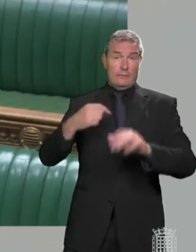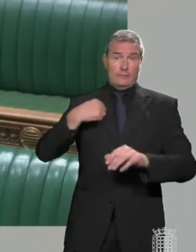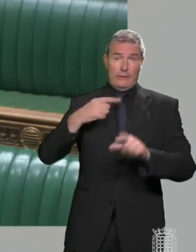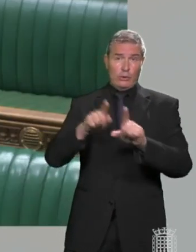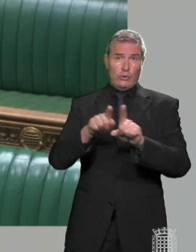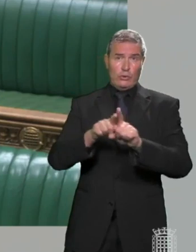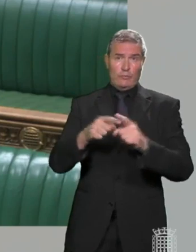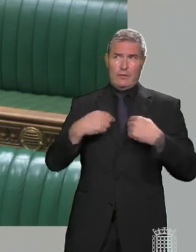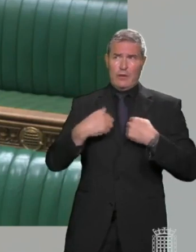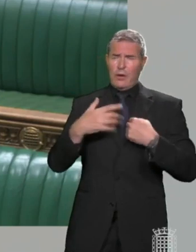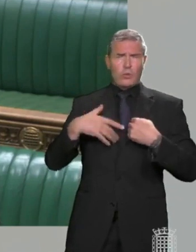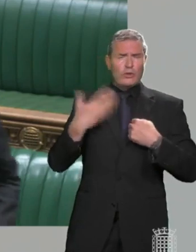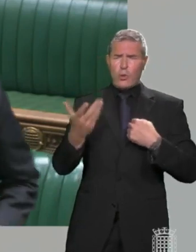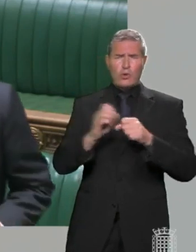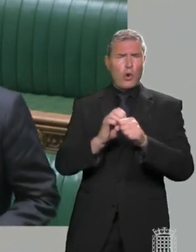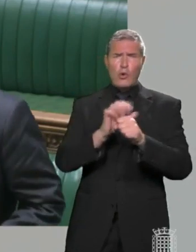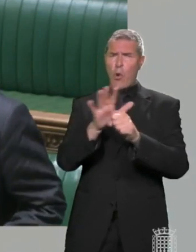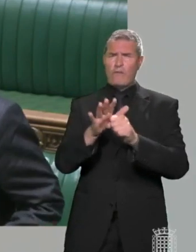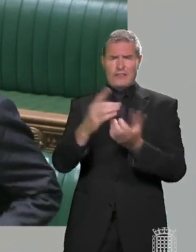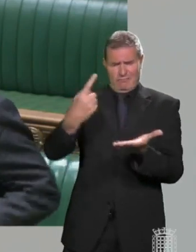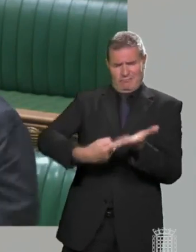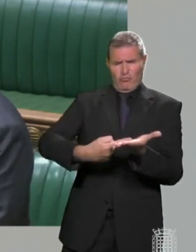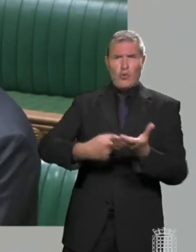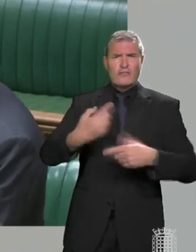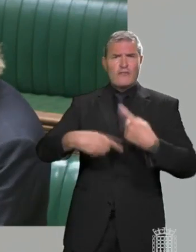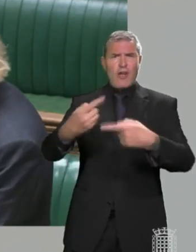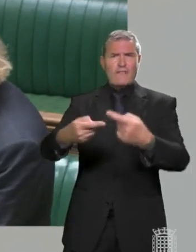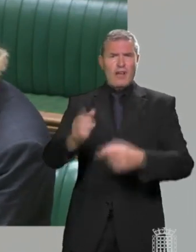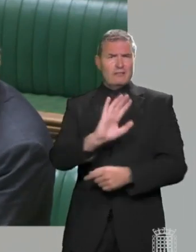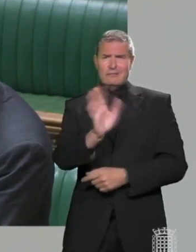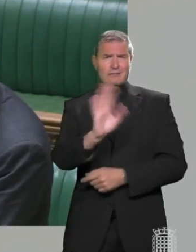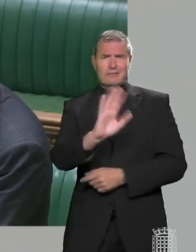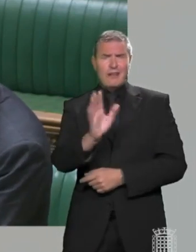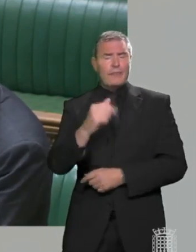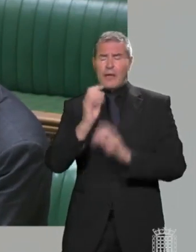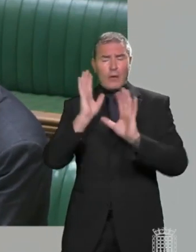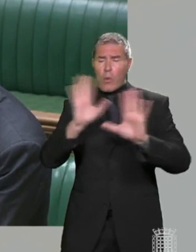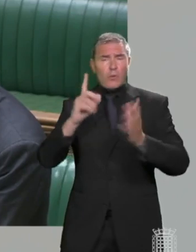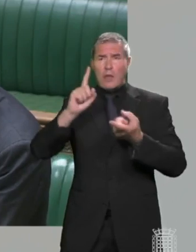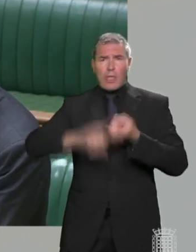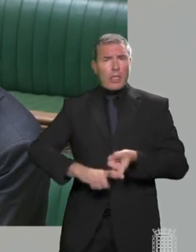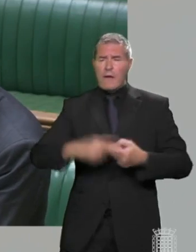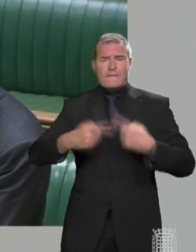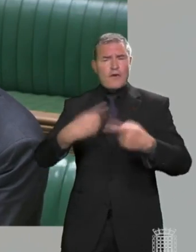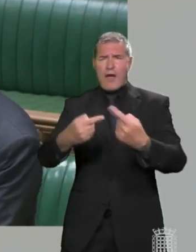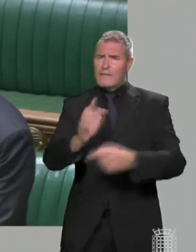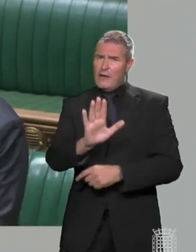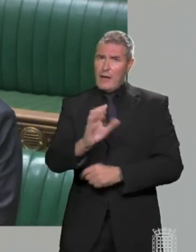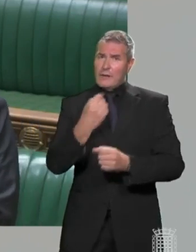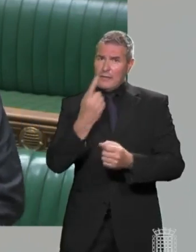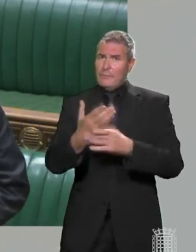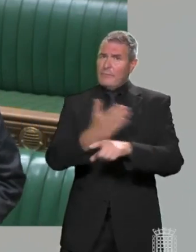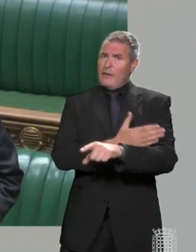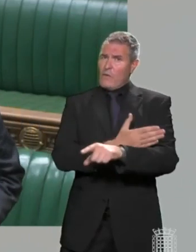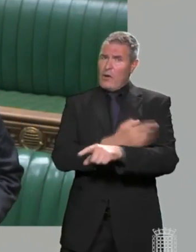Honourable Friend, want to see Covid restrictions last forever, nor do I think that they are going to last forever, Mr Speaker. As I made clear earlier